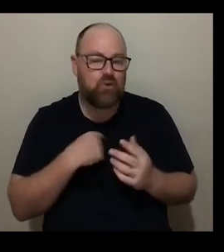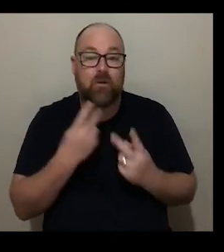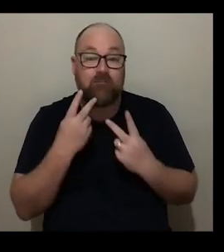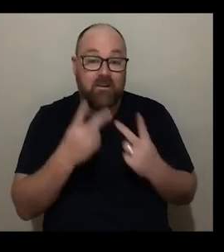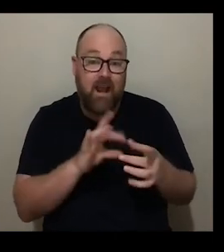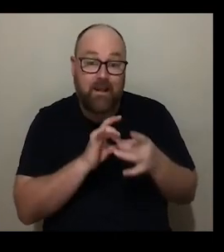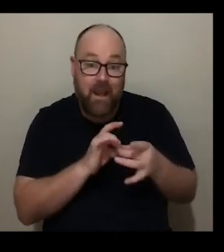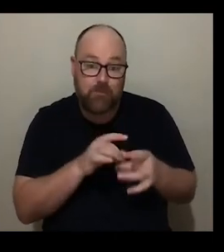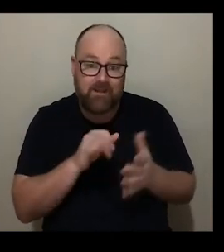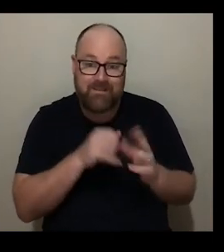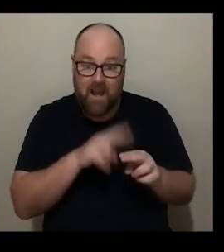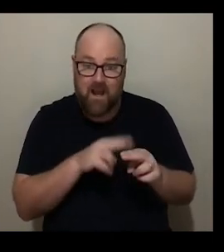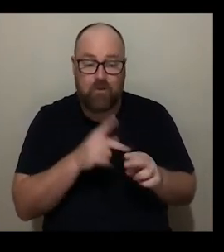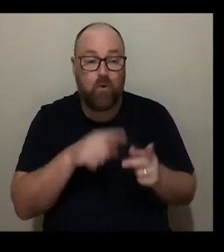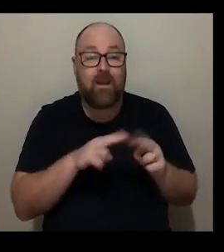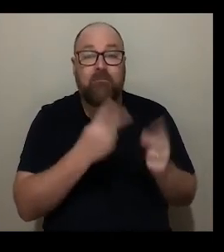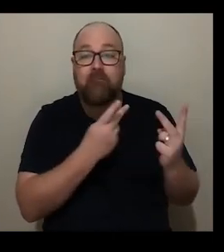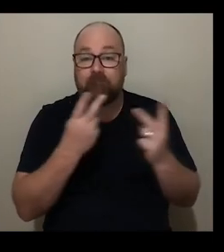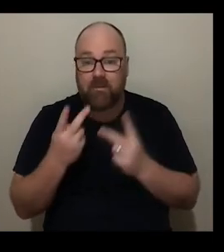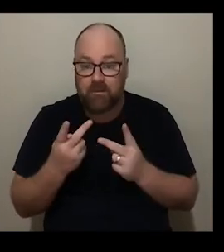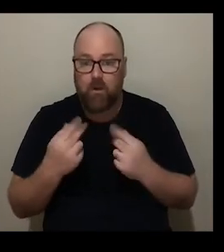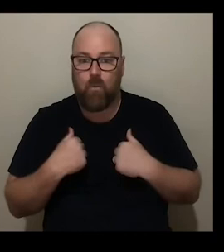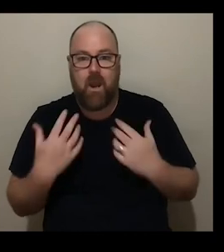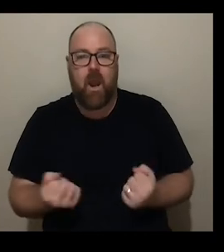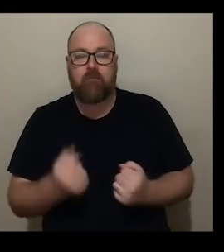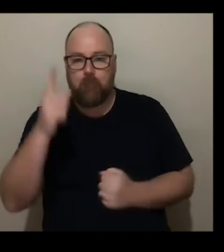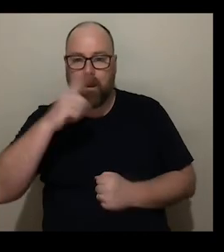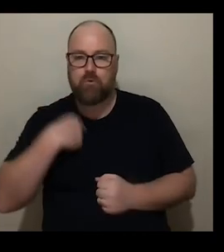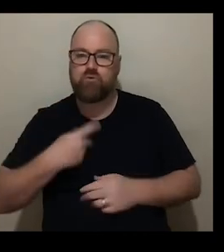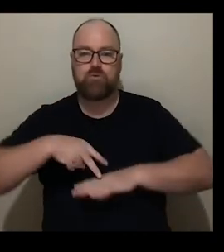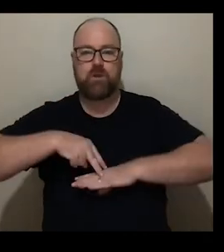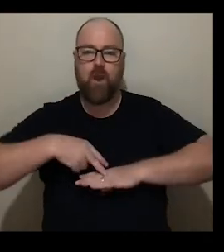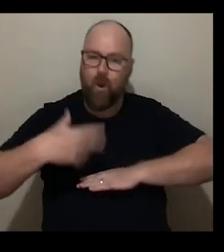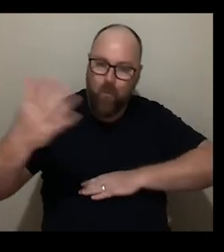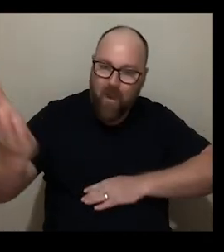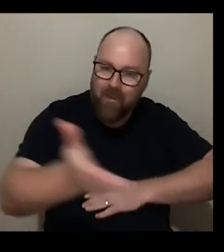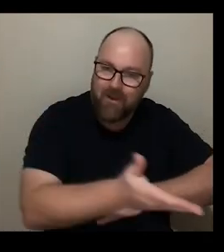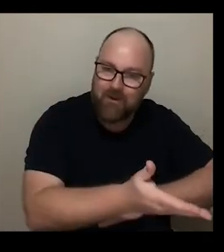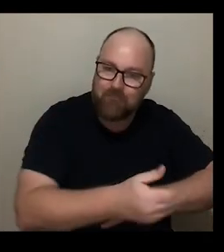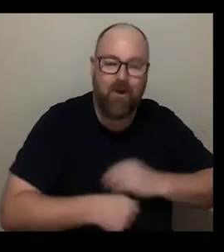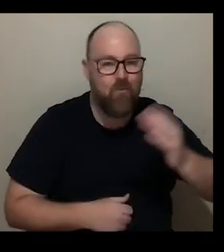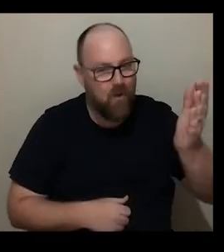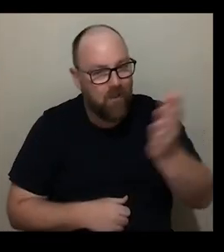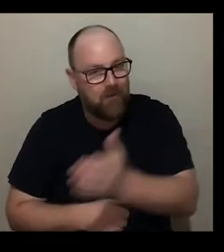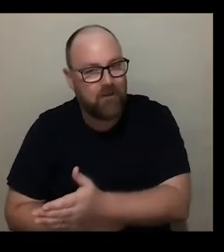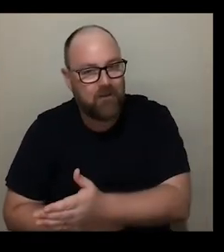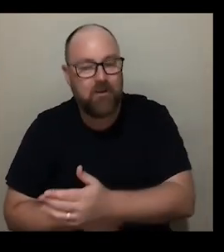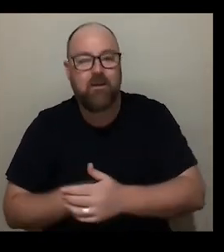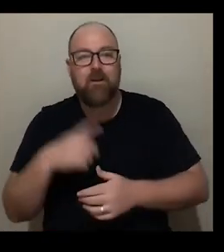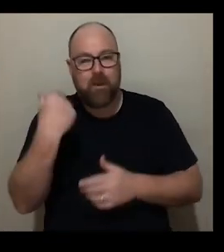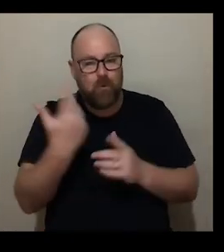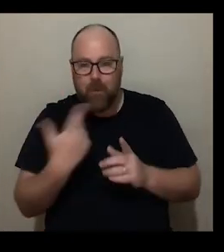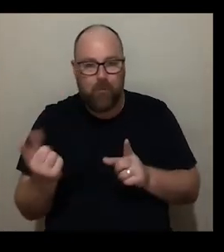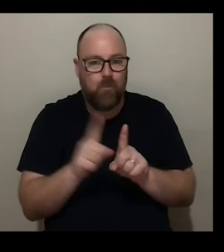to make sure that when people come to an event at the gallery there are welcoming staff at the doors um that people can be escorted guided